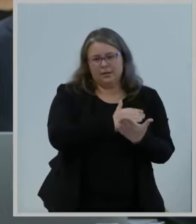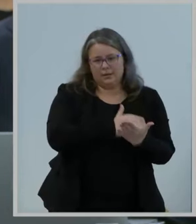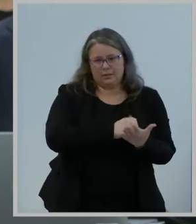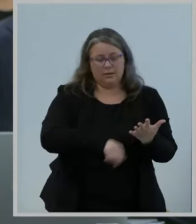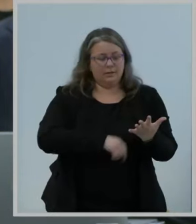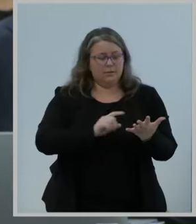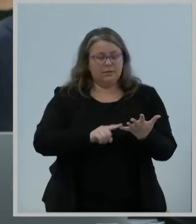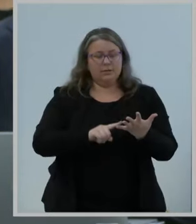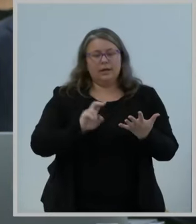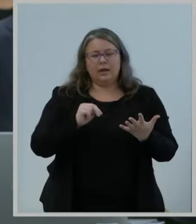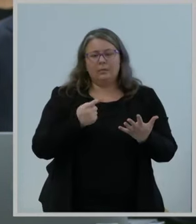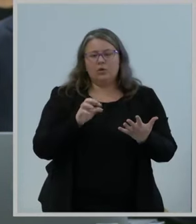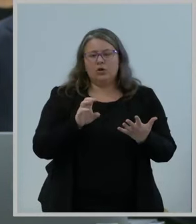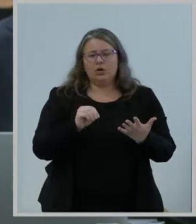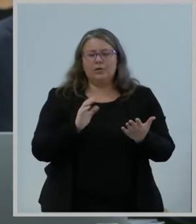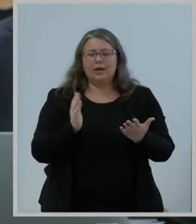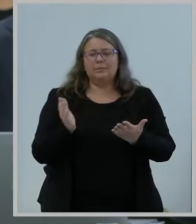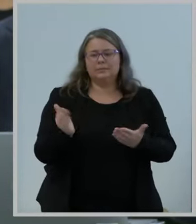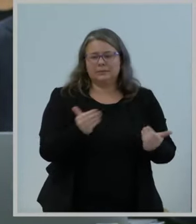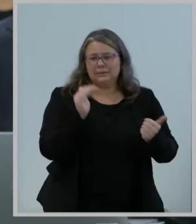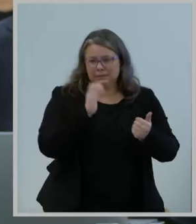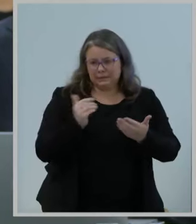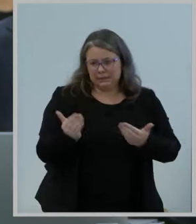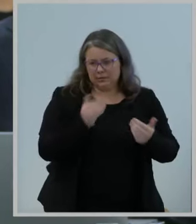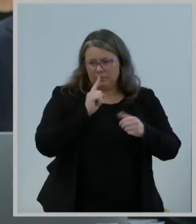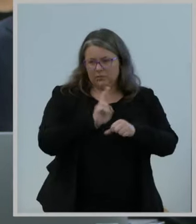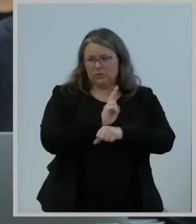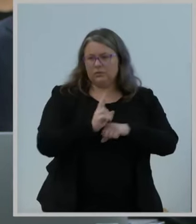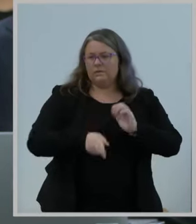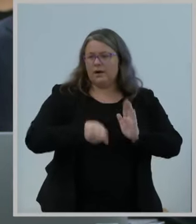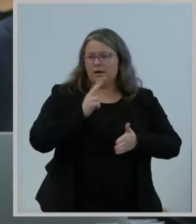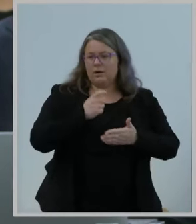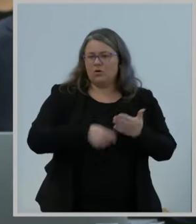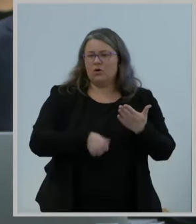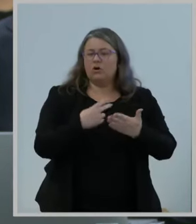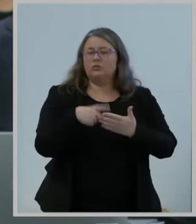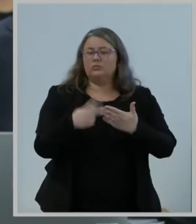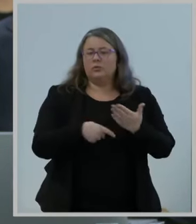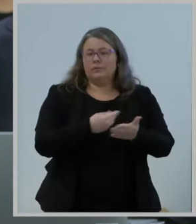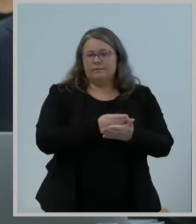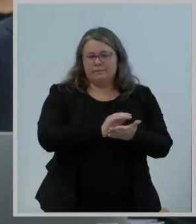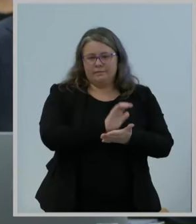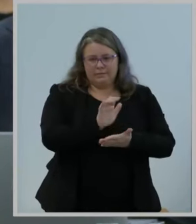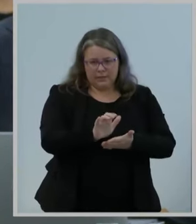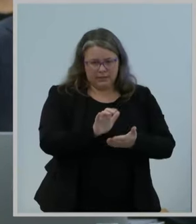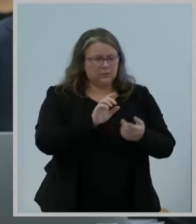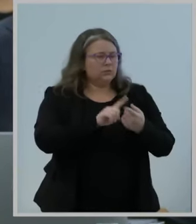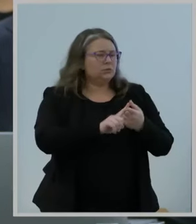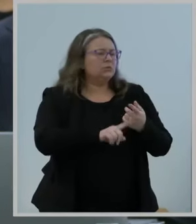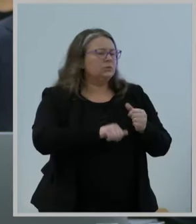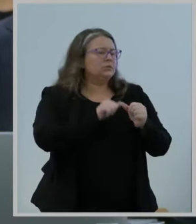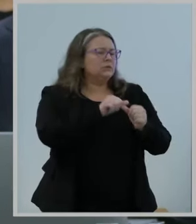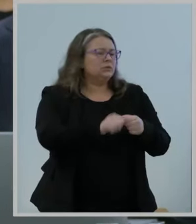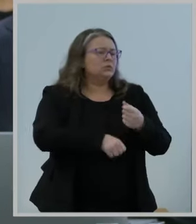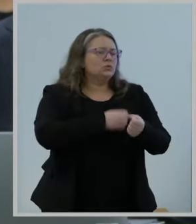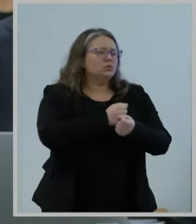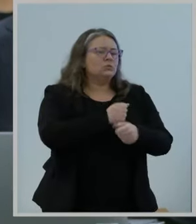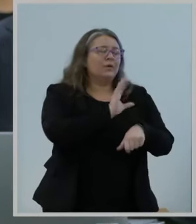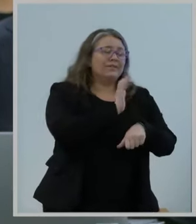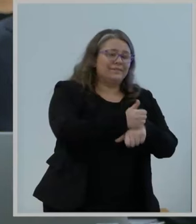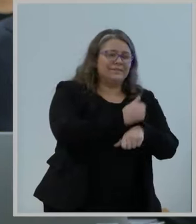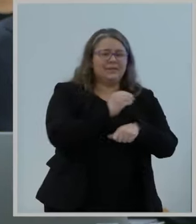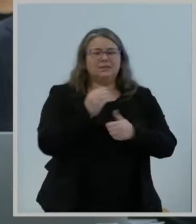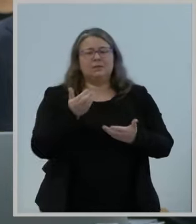seeking comment on the use of high-cost program funding to continue supporting fixed and mobile services in